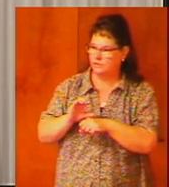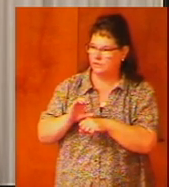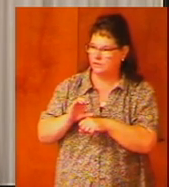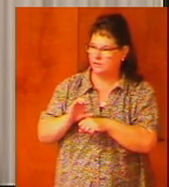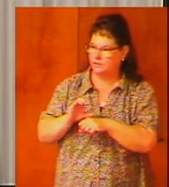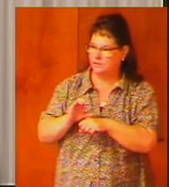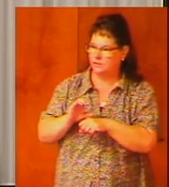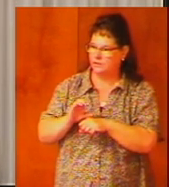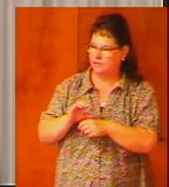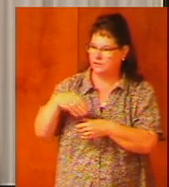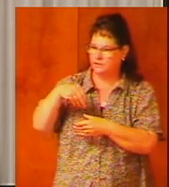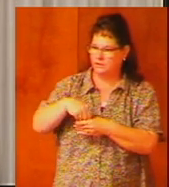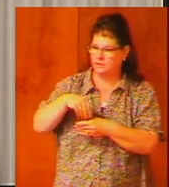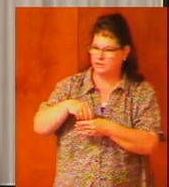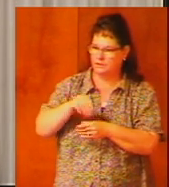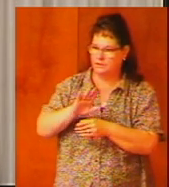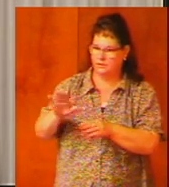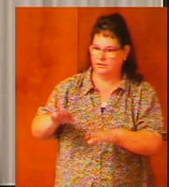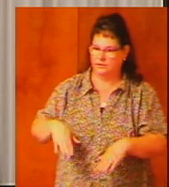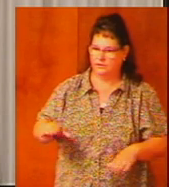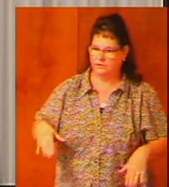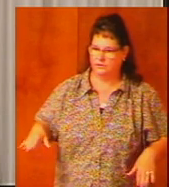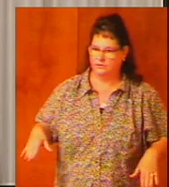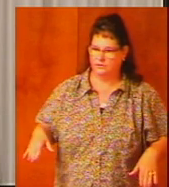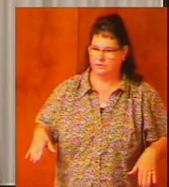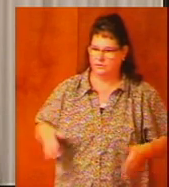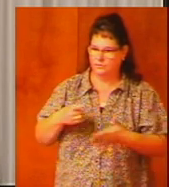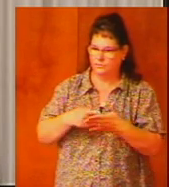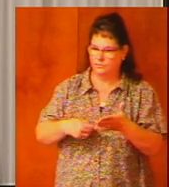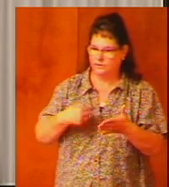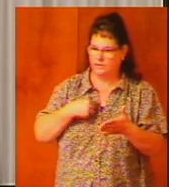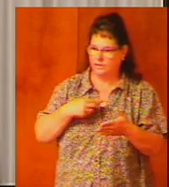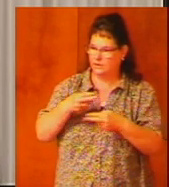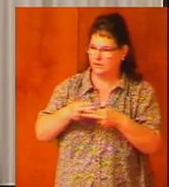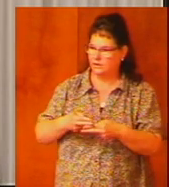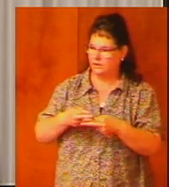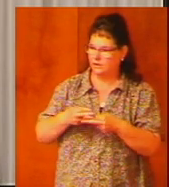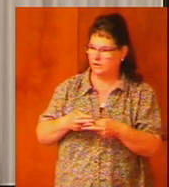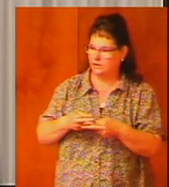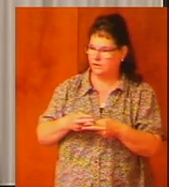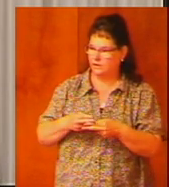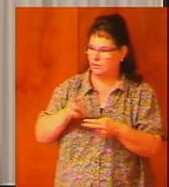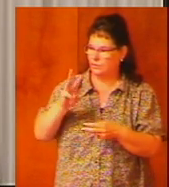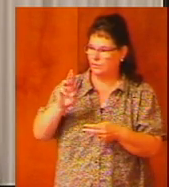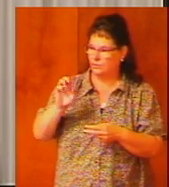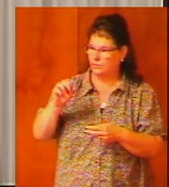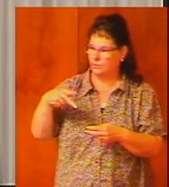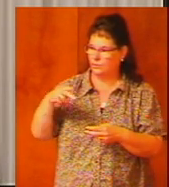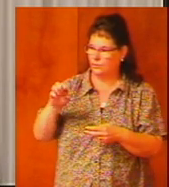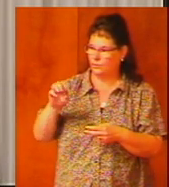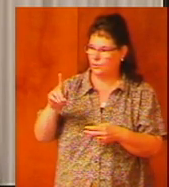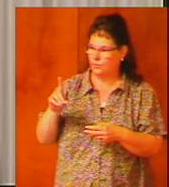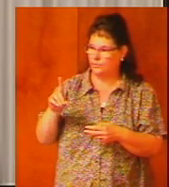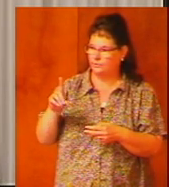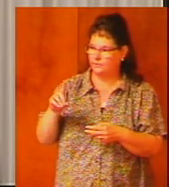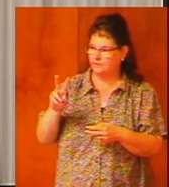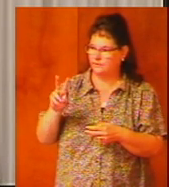instill within their children what I would call warped values